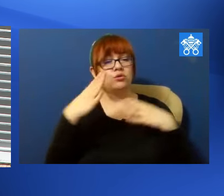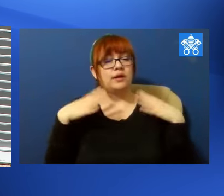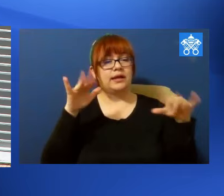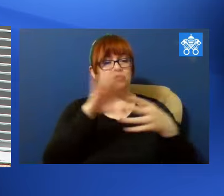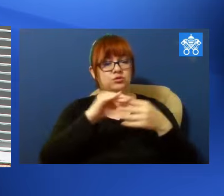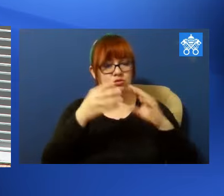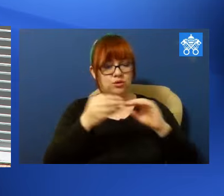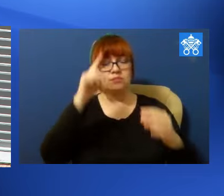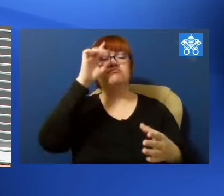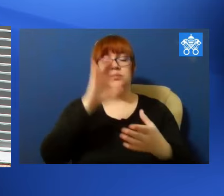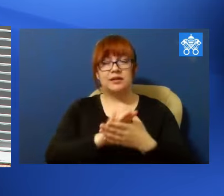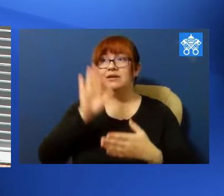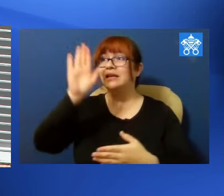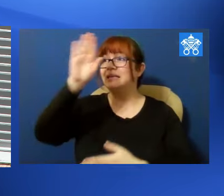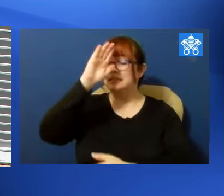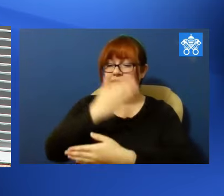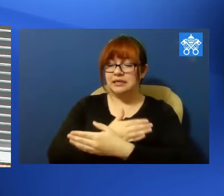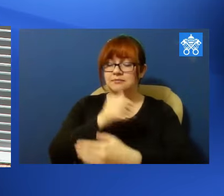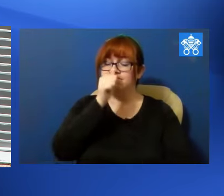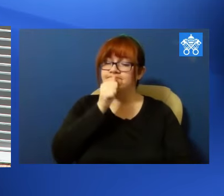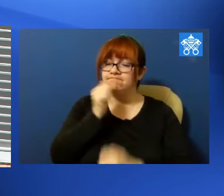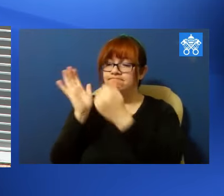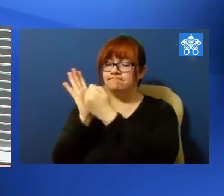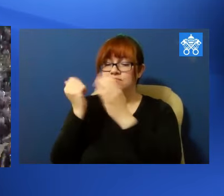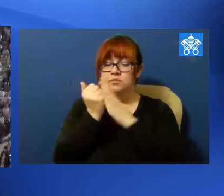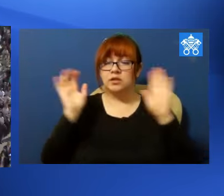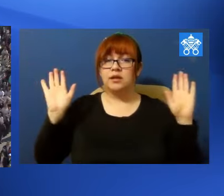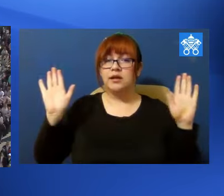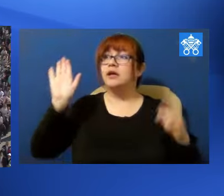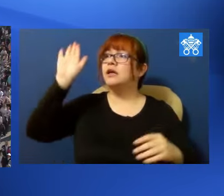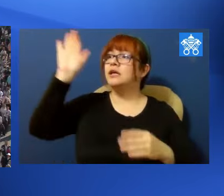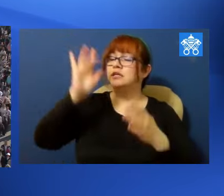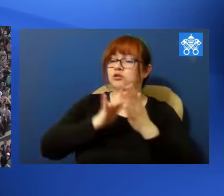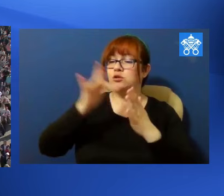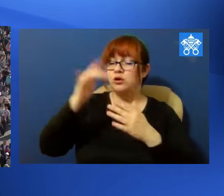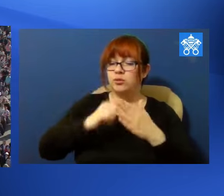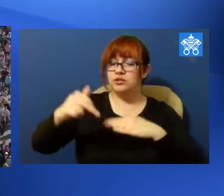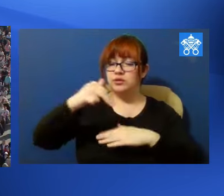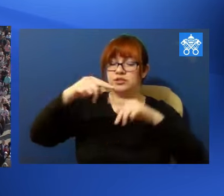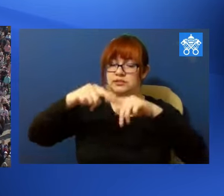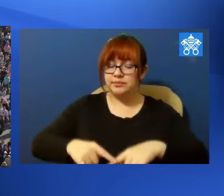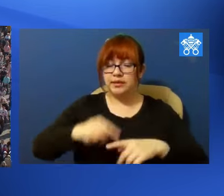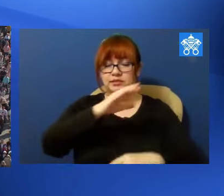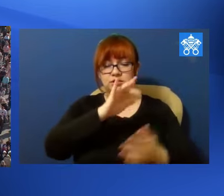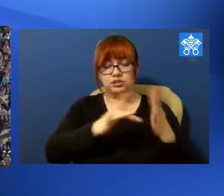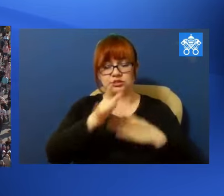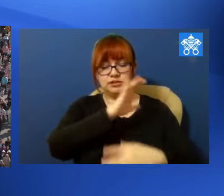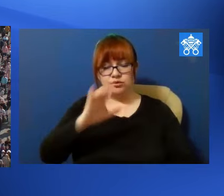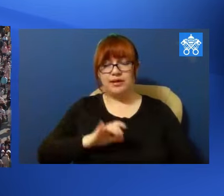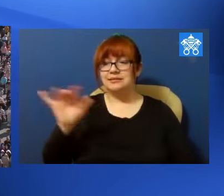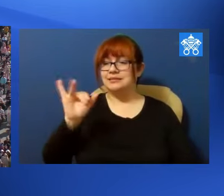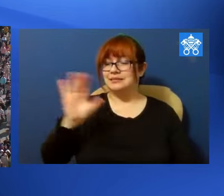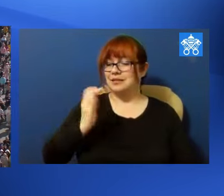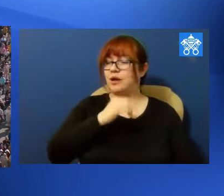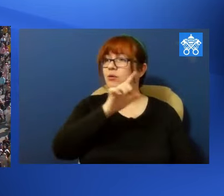gloriaem perducamum. Per Christum, Dominum nostrum. Amen. Gloria a Patria, Filho, et Spiritus Sanctus. Sicuteat